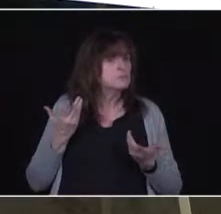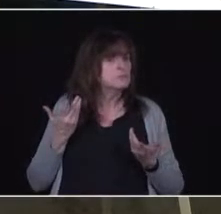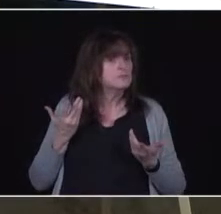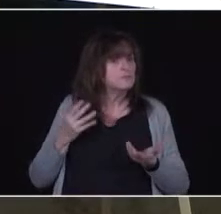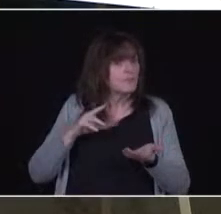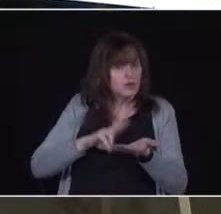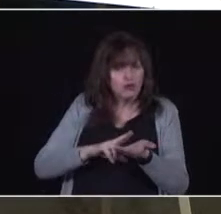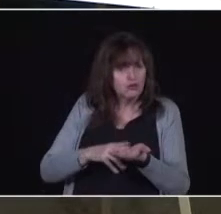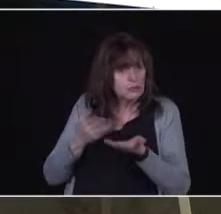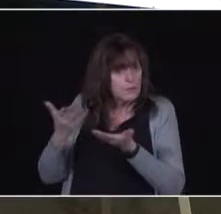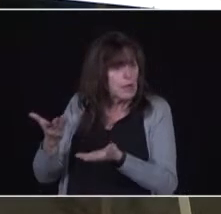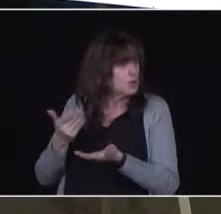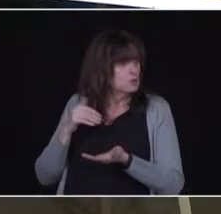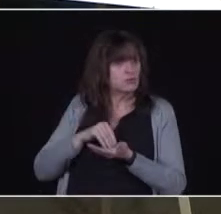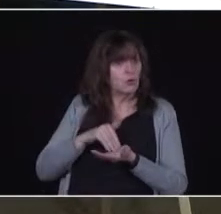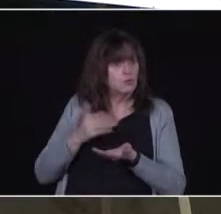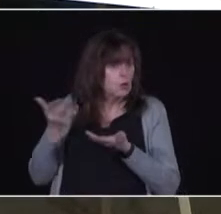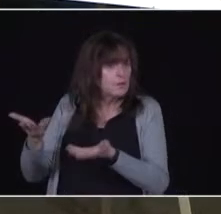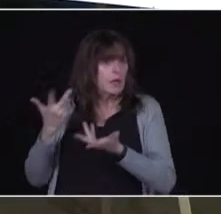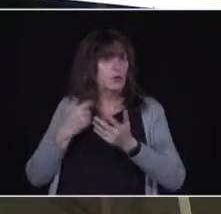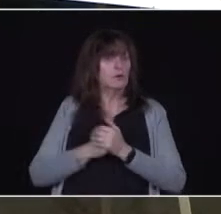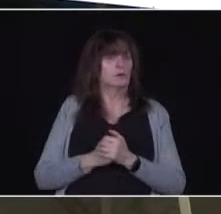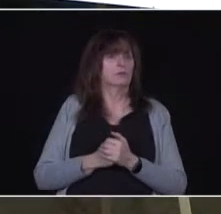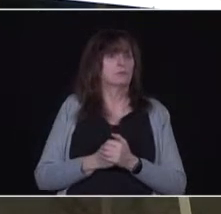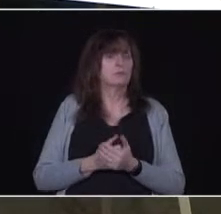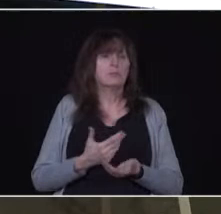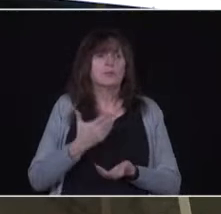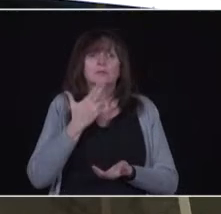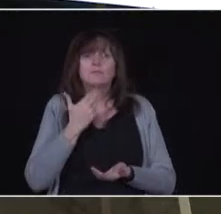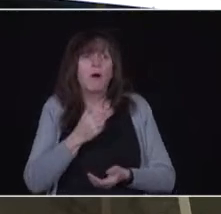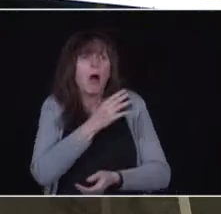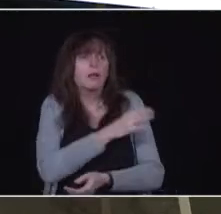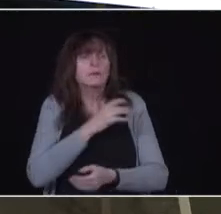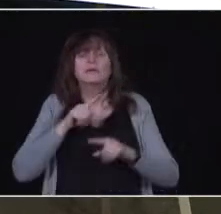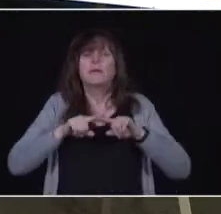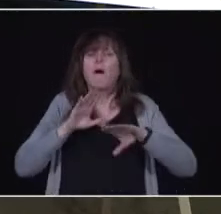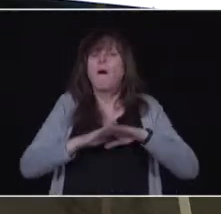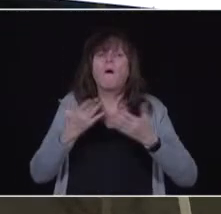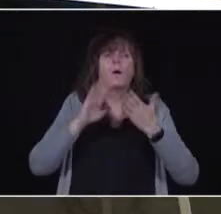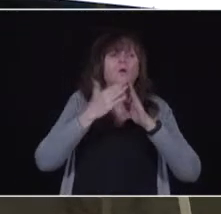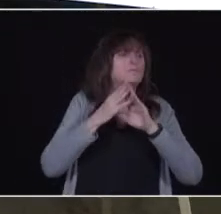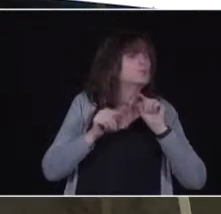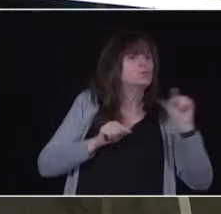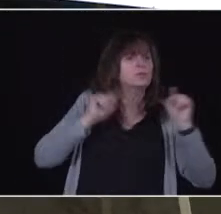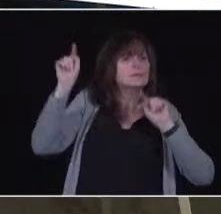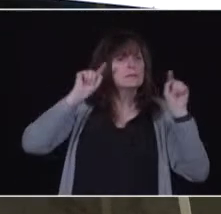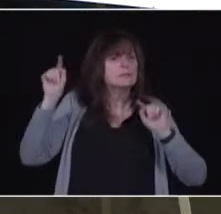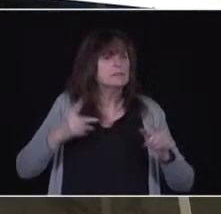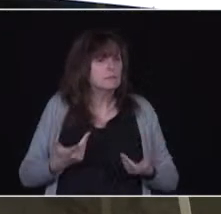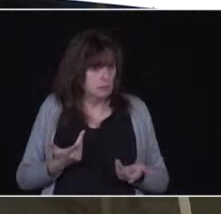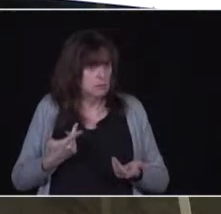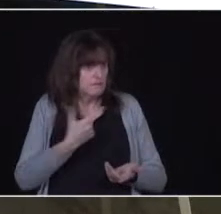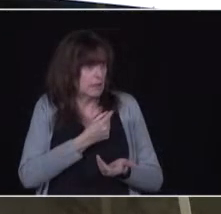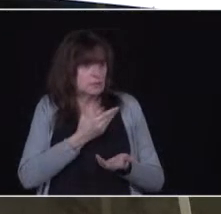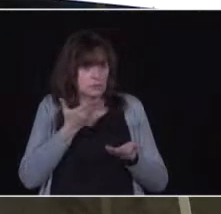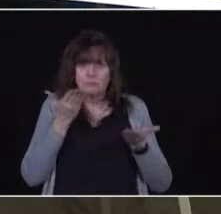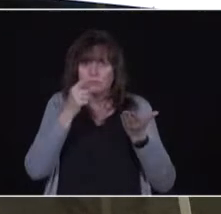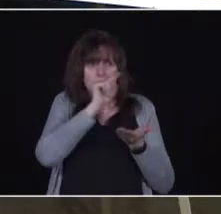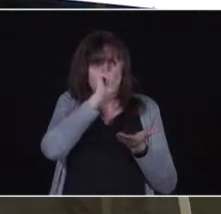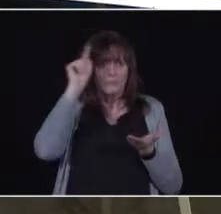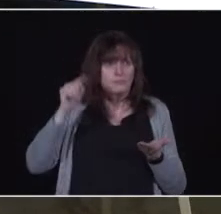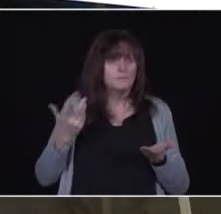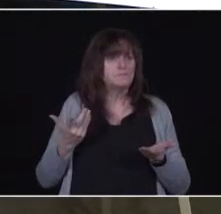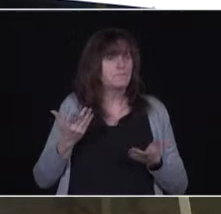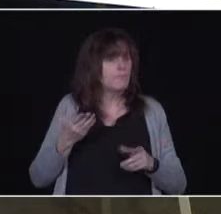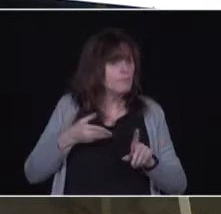together in a mini-clinic to vaccinate not only their patients but probably others. The primary care professionals, I've talked